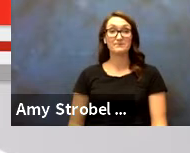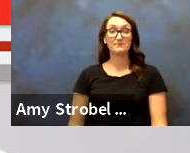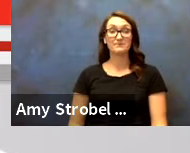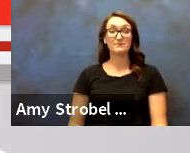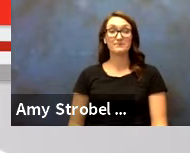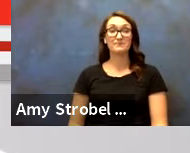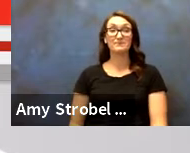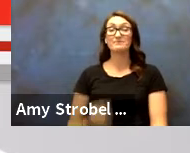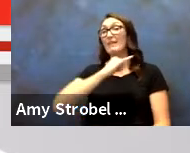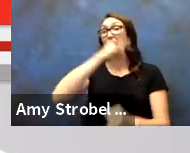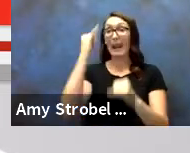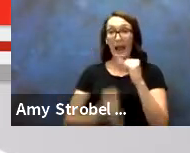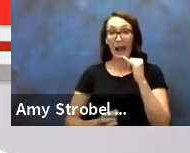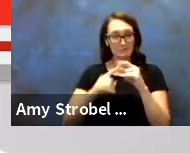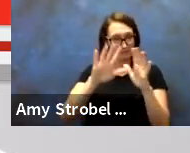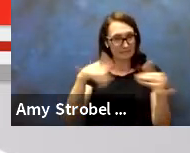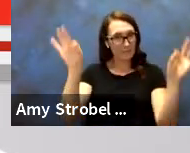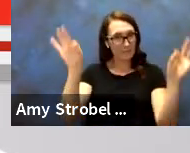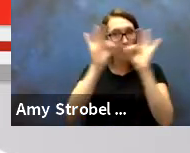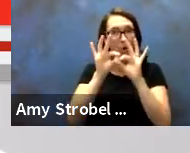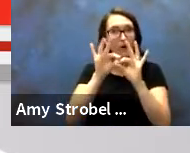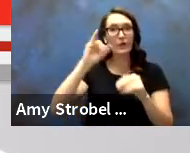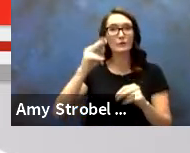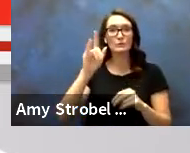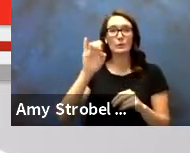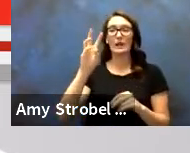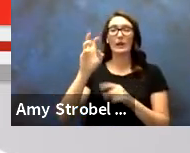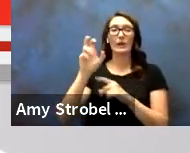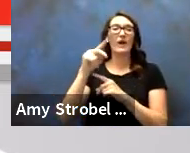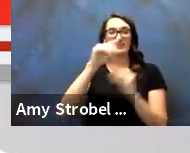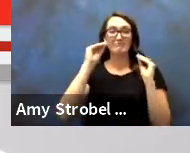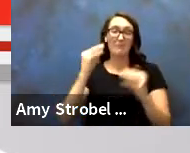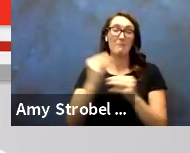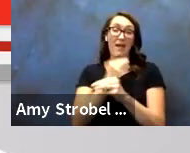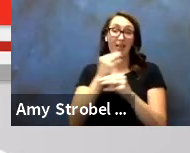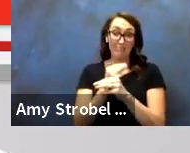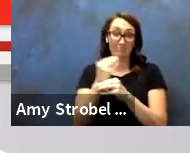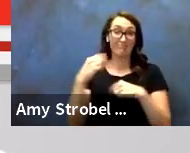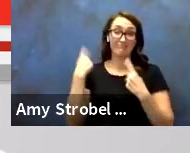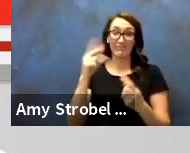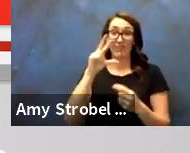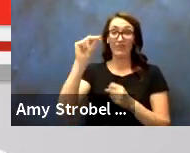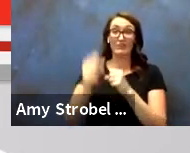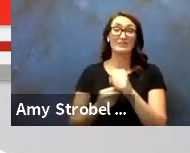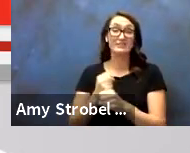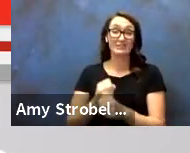And last but not least, definitely Julie Wynn, Mathematics Instructor, 30 years.